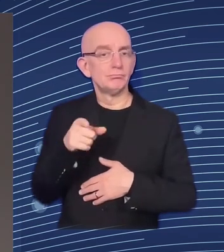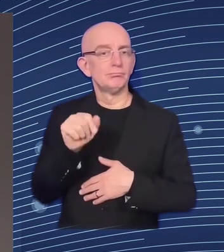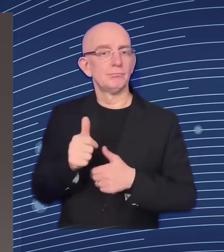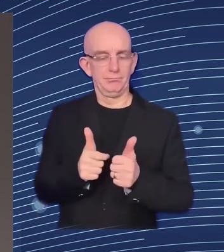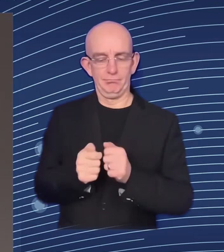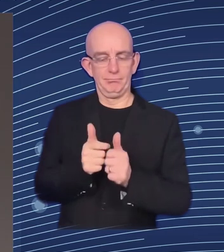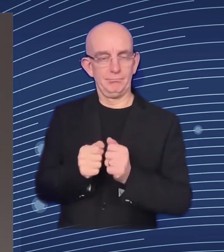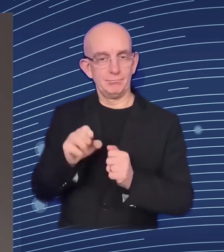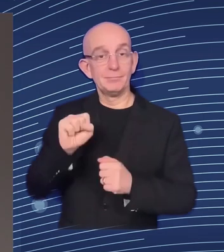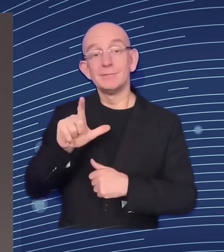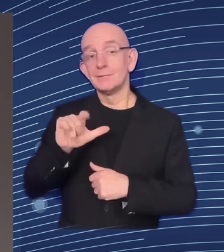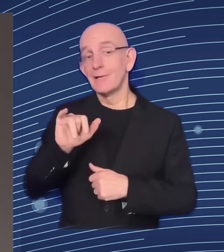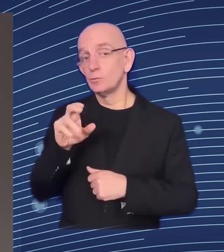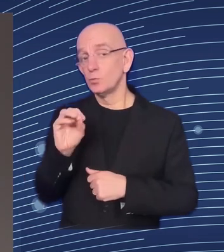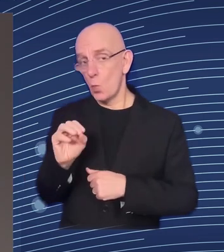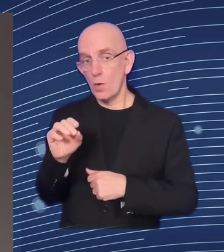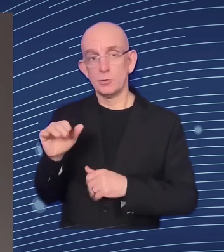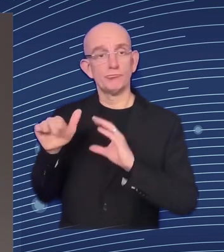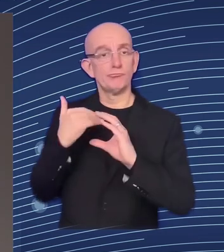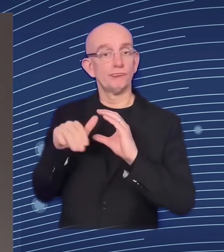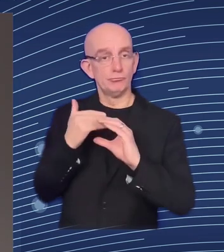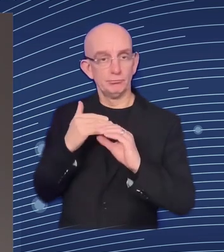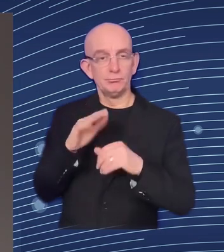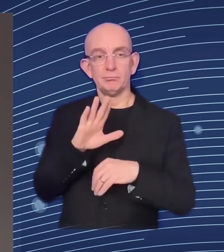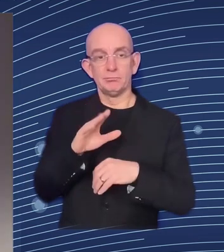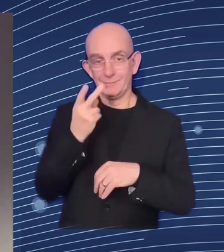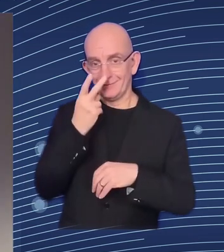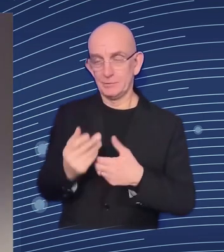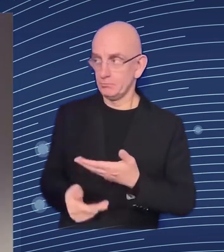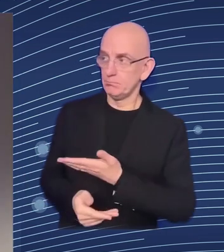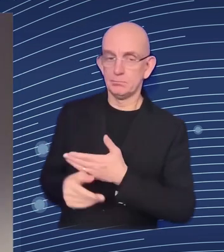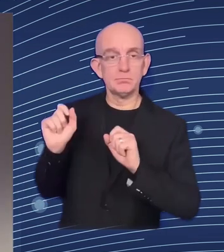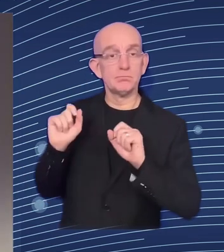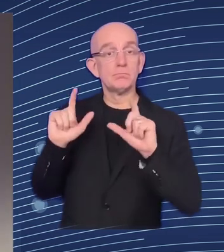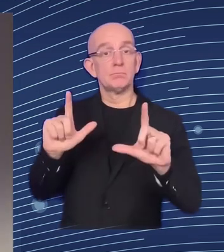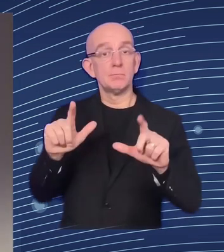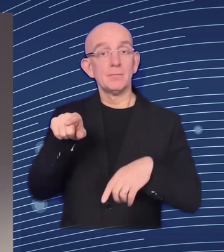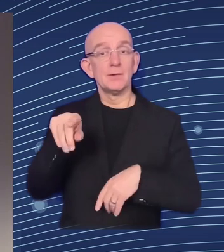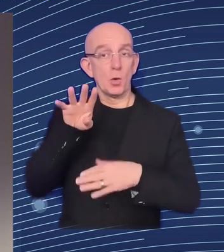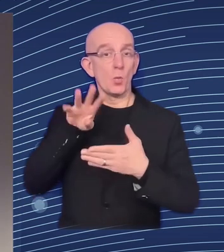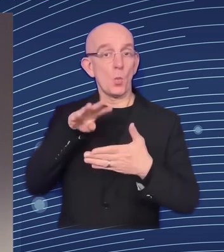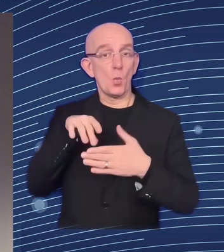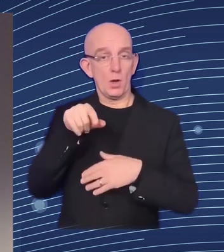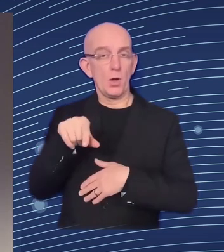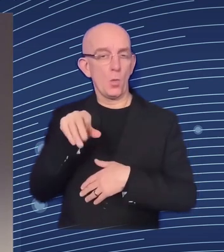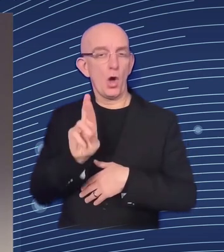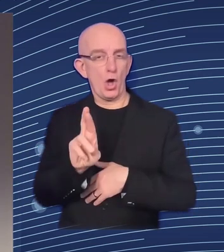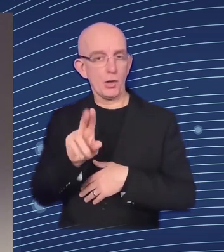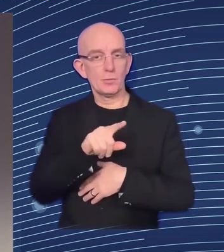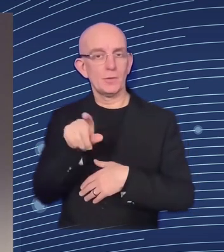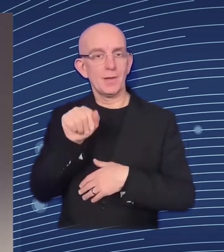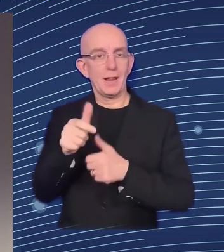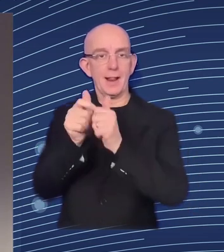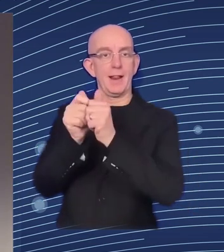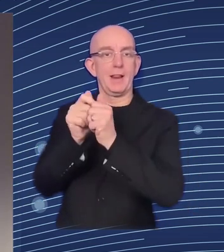at the end of each conversation we'll come to those questions and respond to those but without further ado let me introduce our very